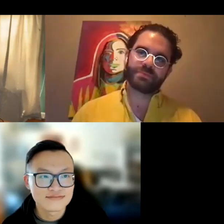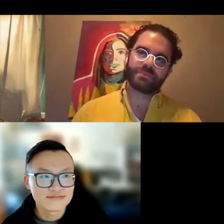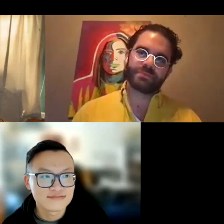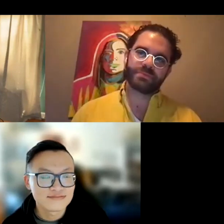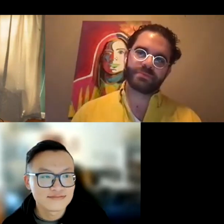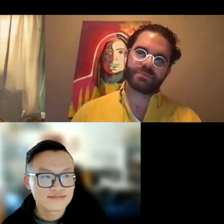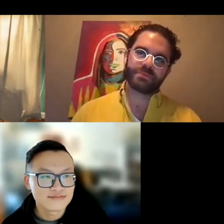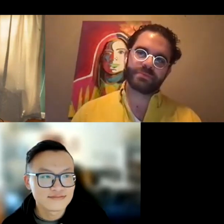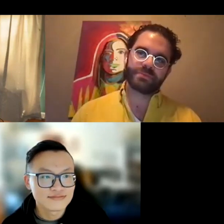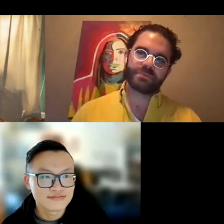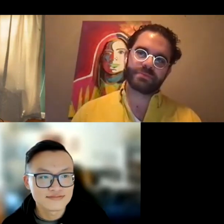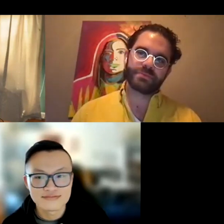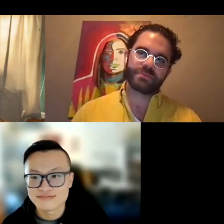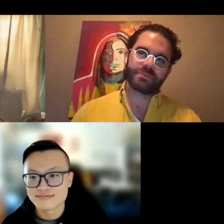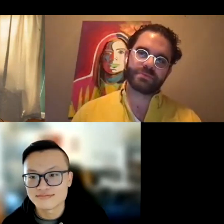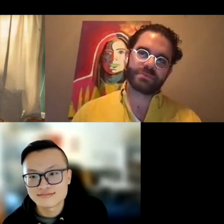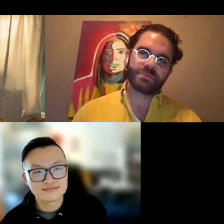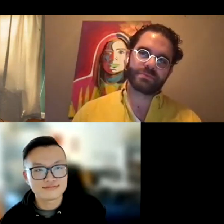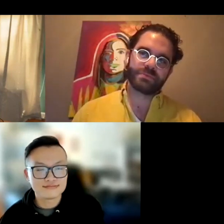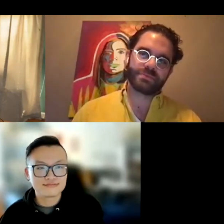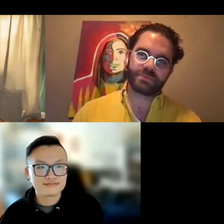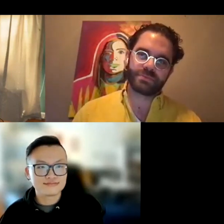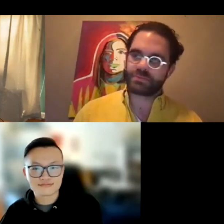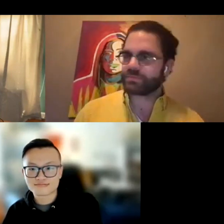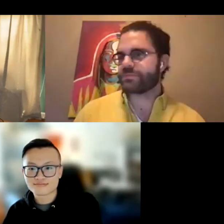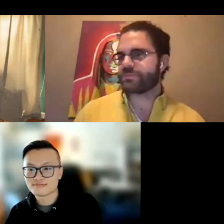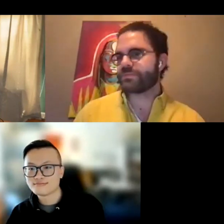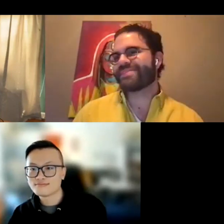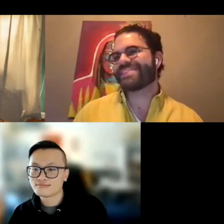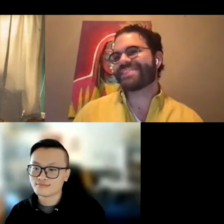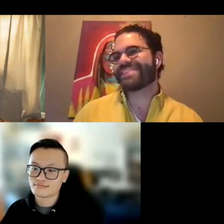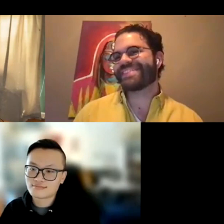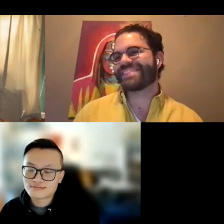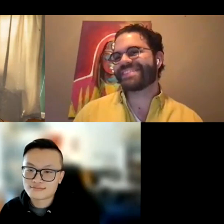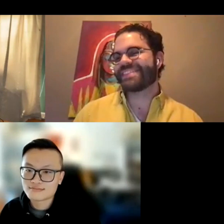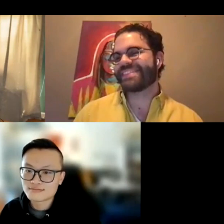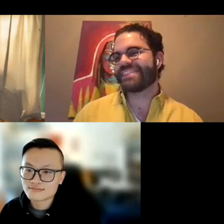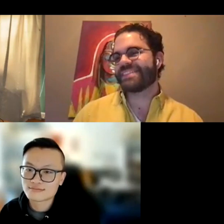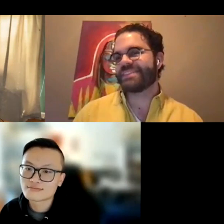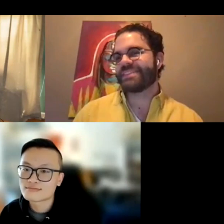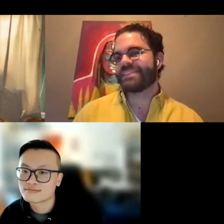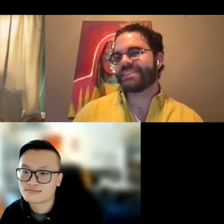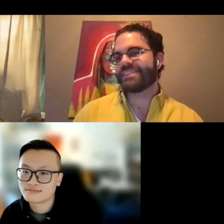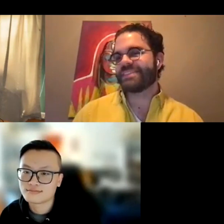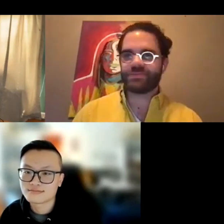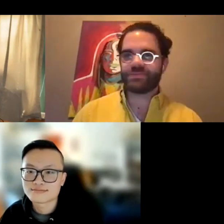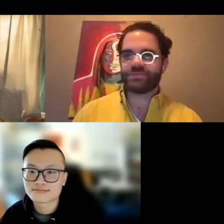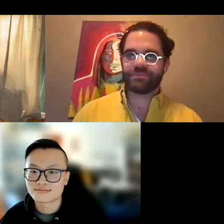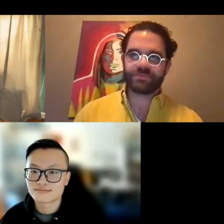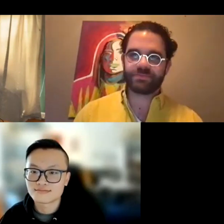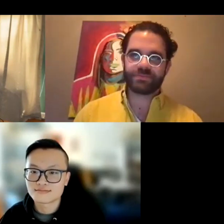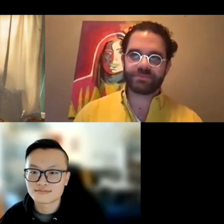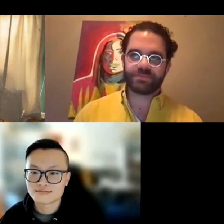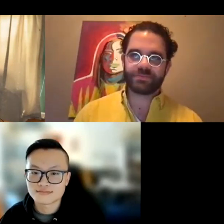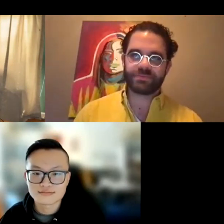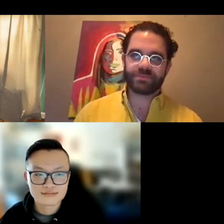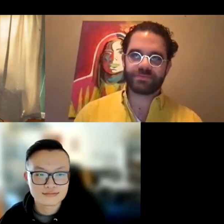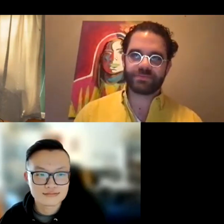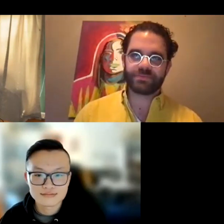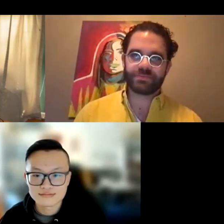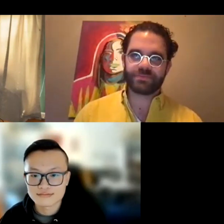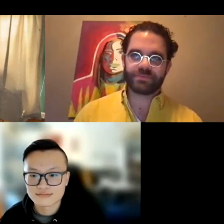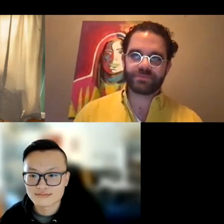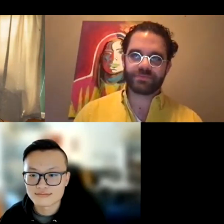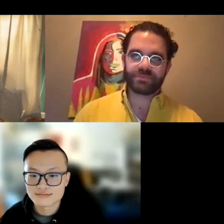In terms of like how I decided to be a writer, a television writer, I think I always loved